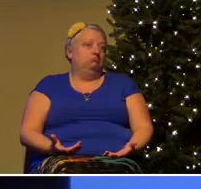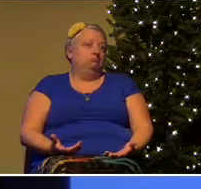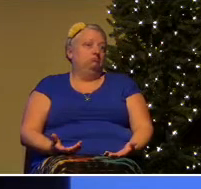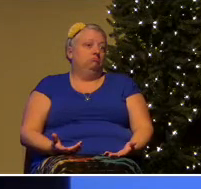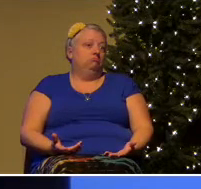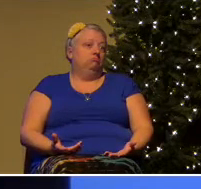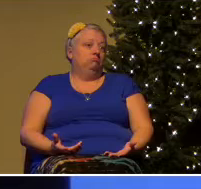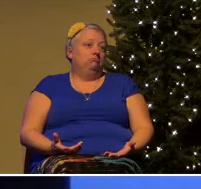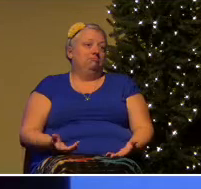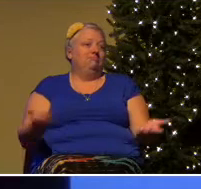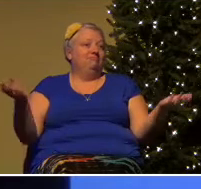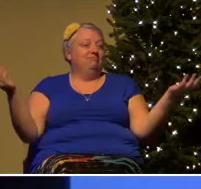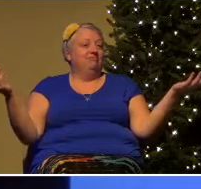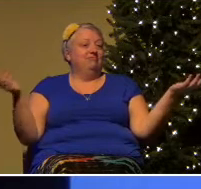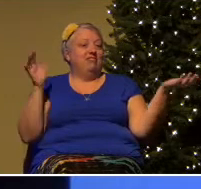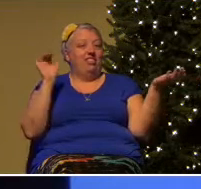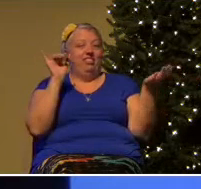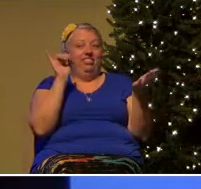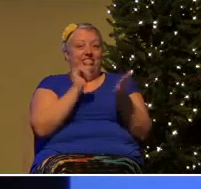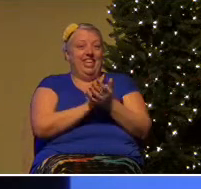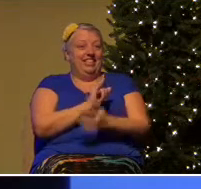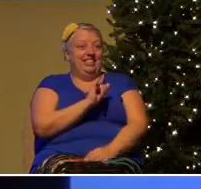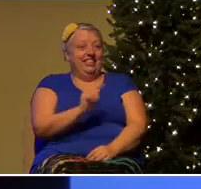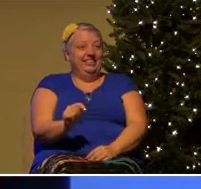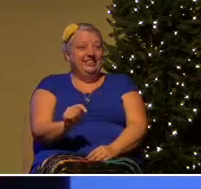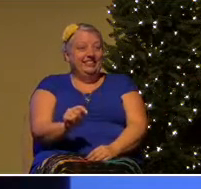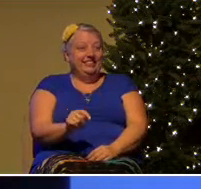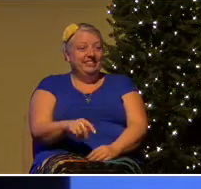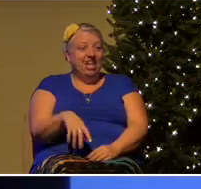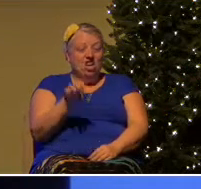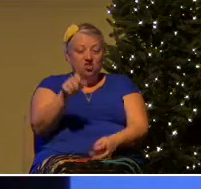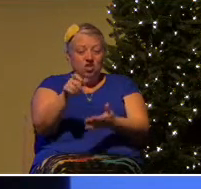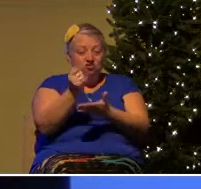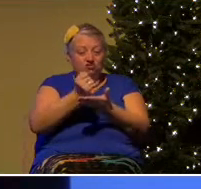and you can do it with your friends and you can draw it on a napkin